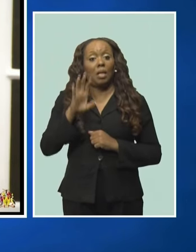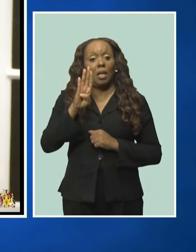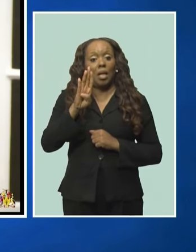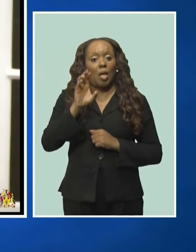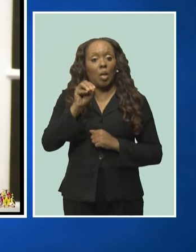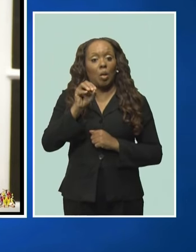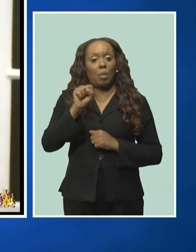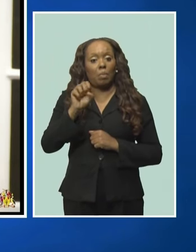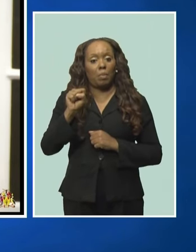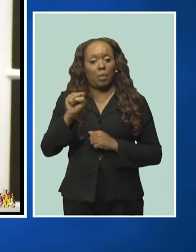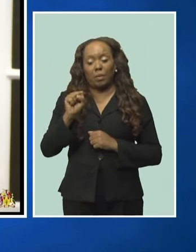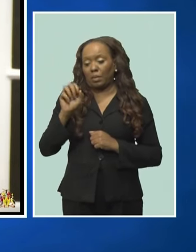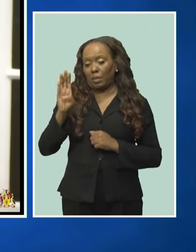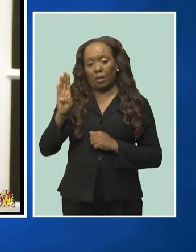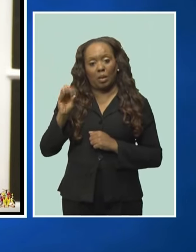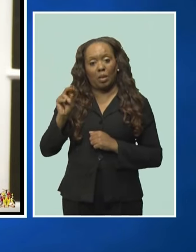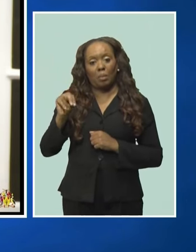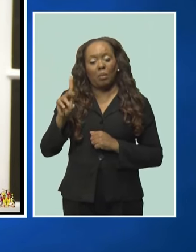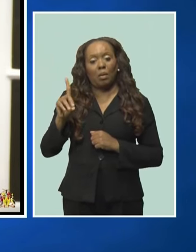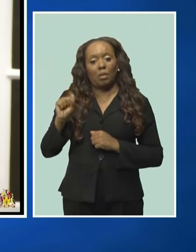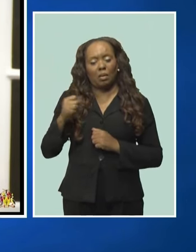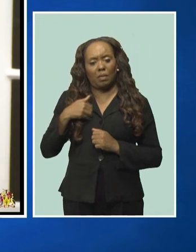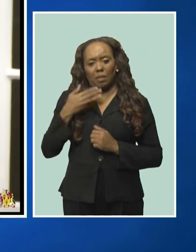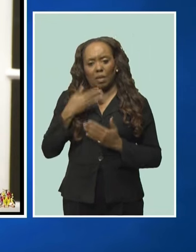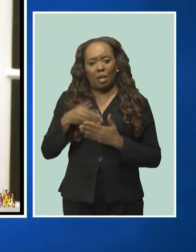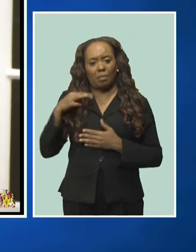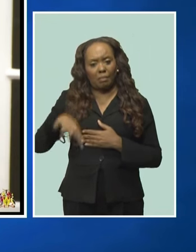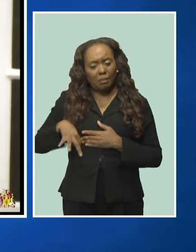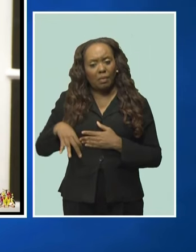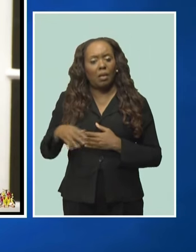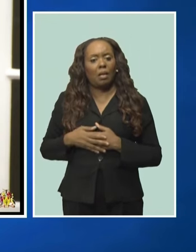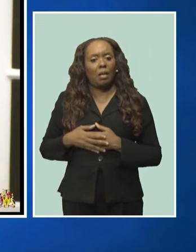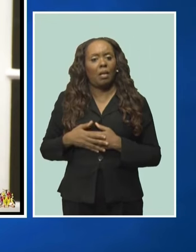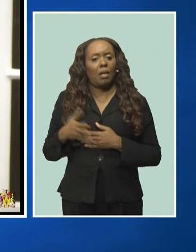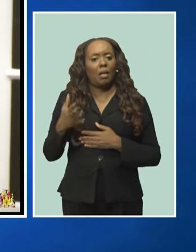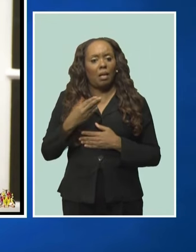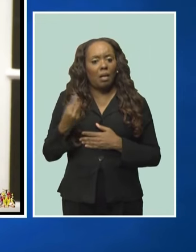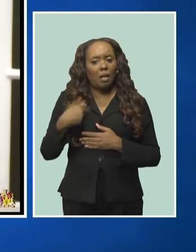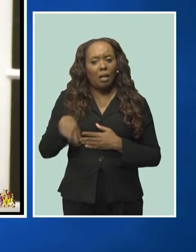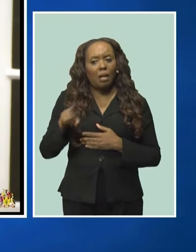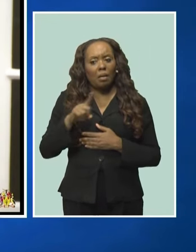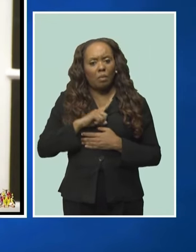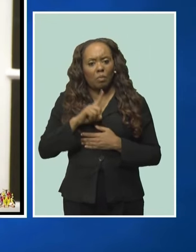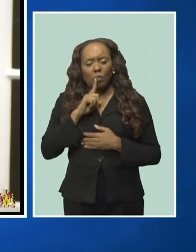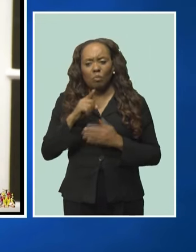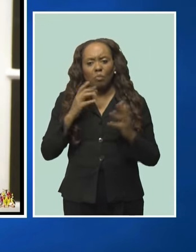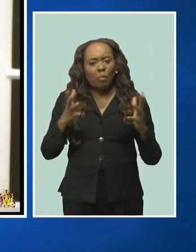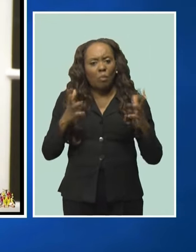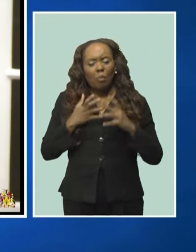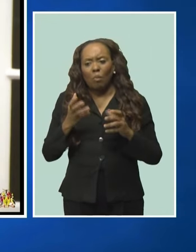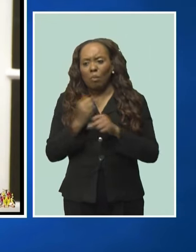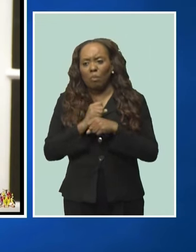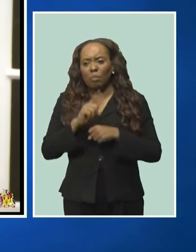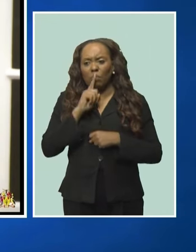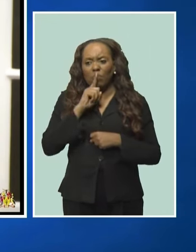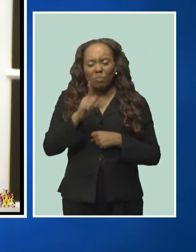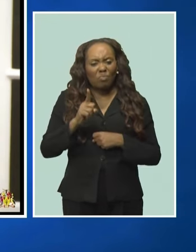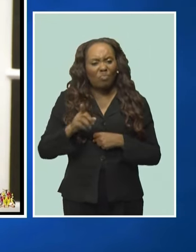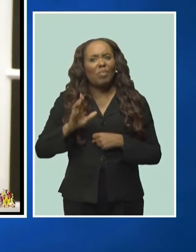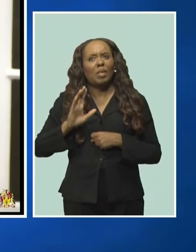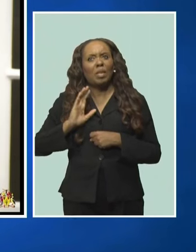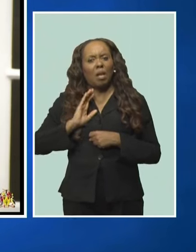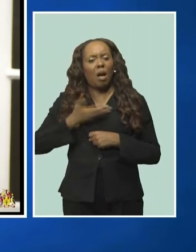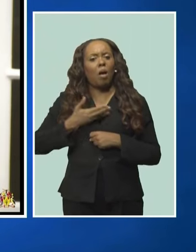and the government is making a measured return to the treasury bill market and seeking to redevelop our yield curve